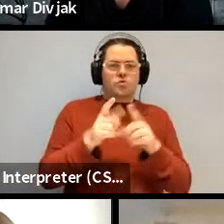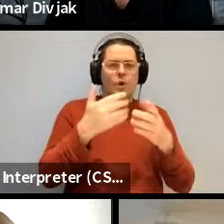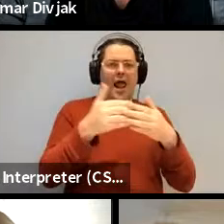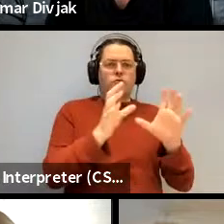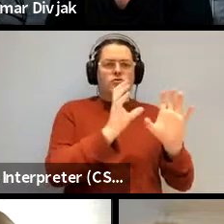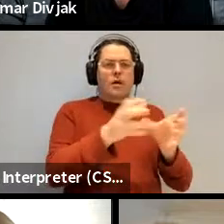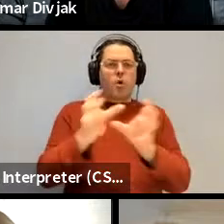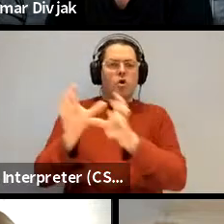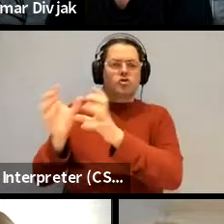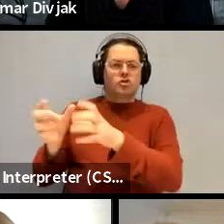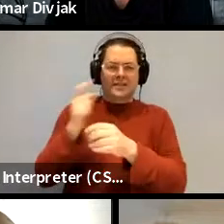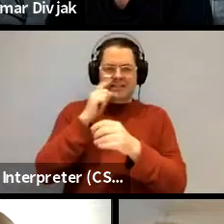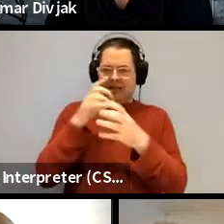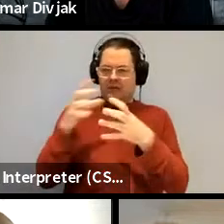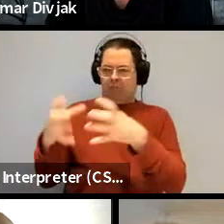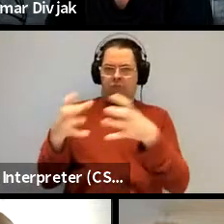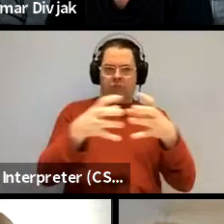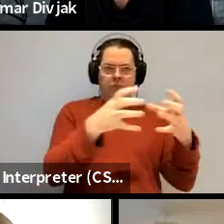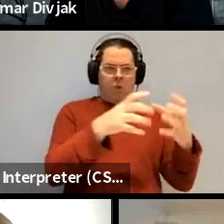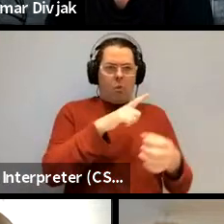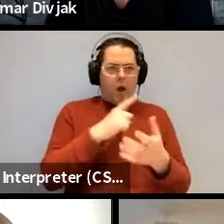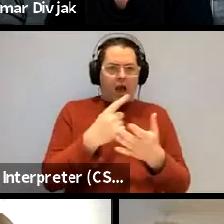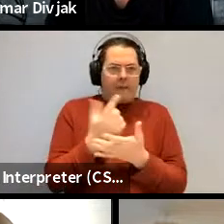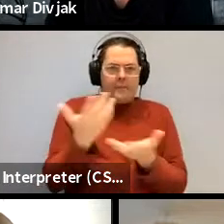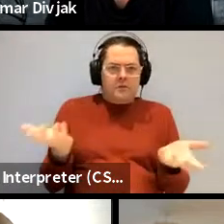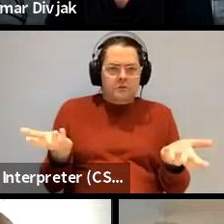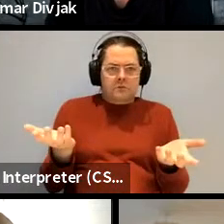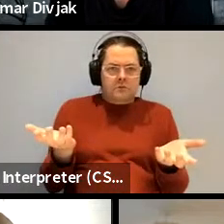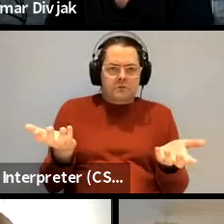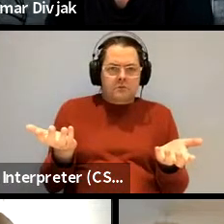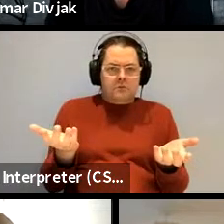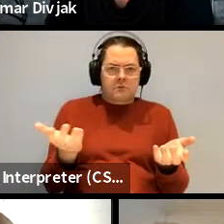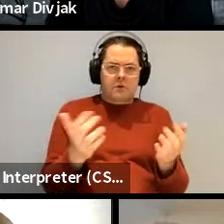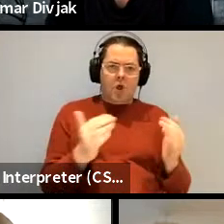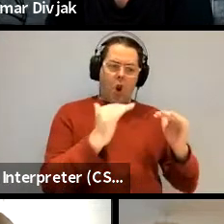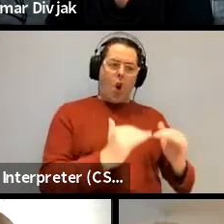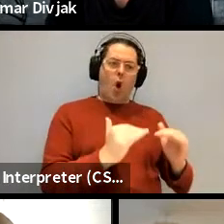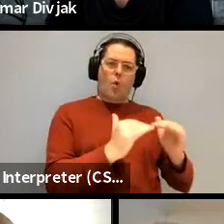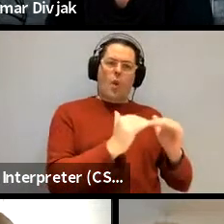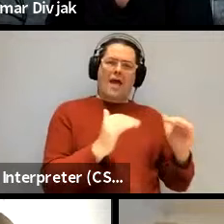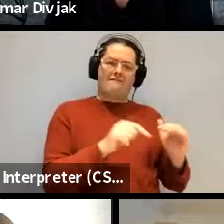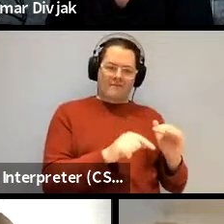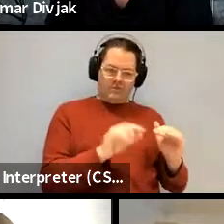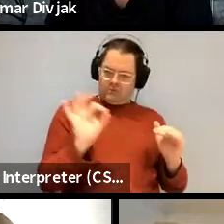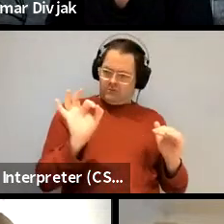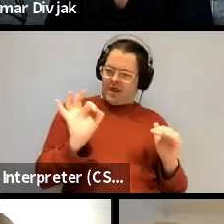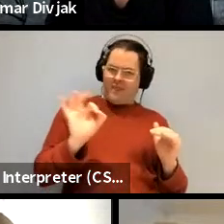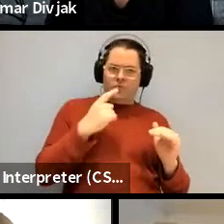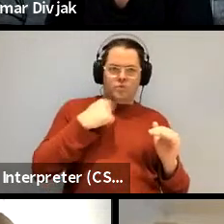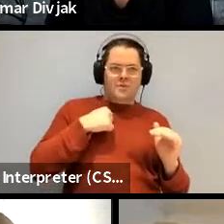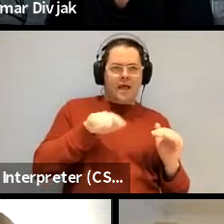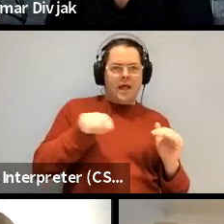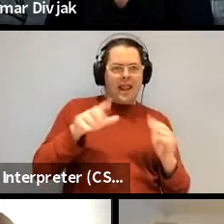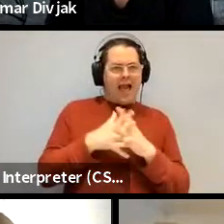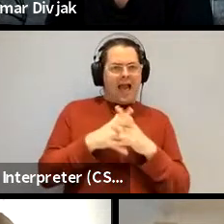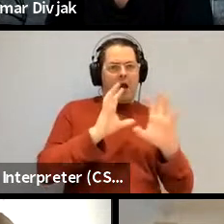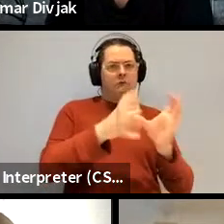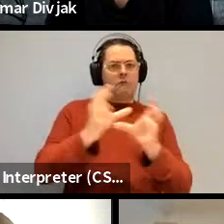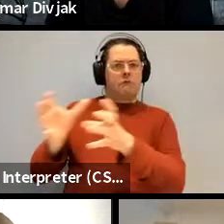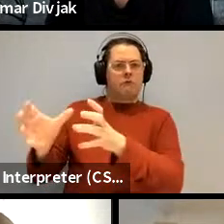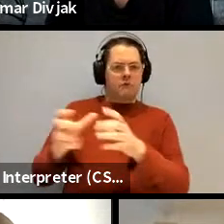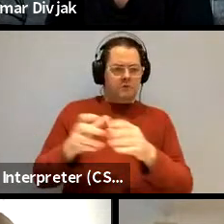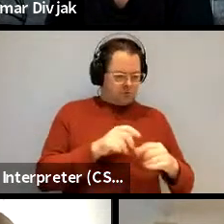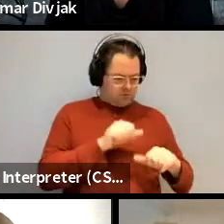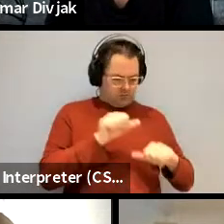your the low level stuff doesn't have that in it so it's that pathway that i'm kind of really